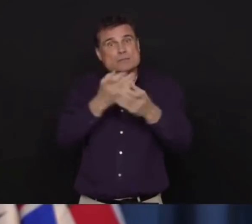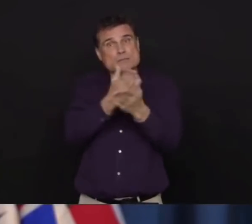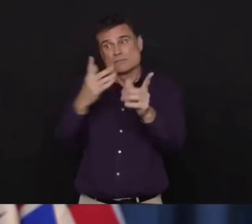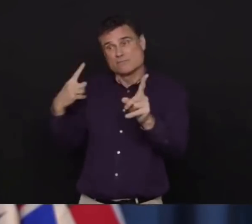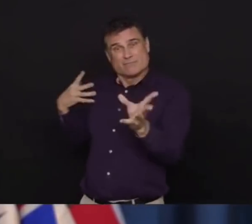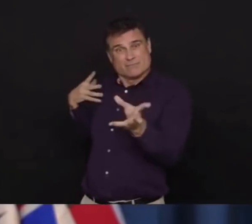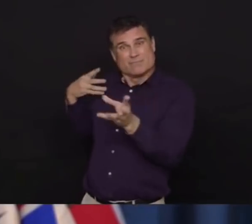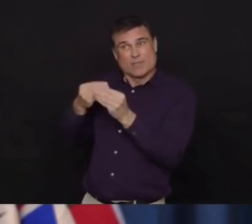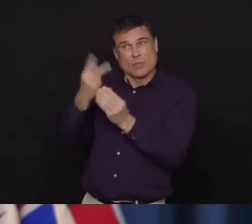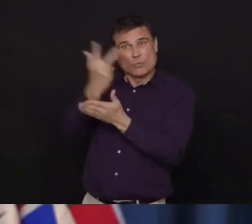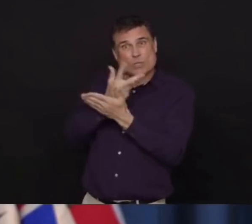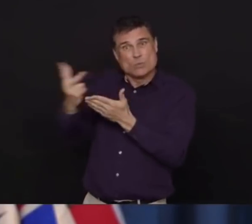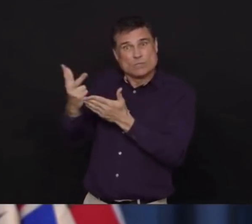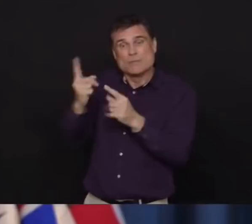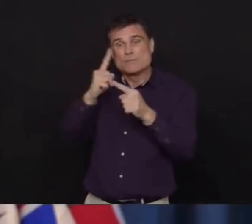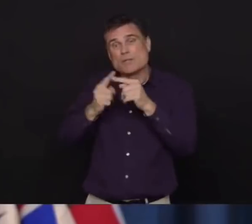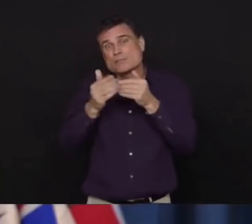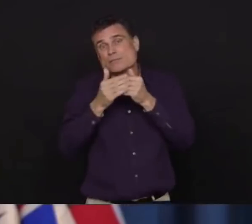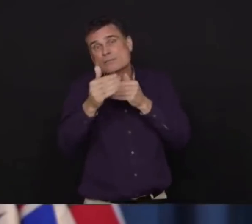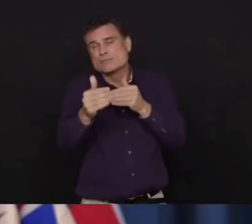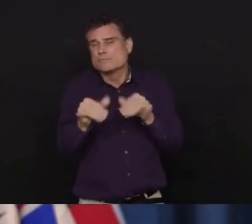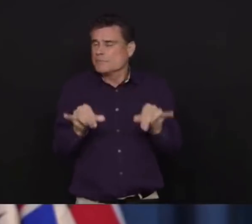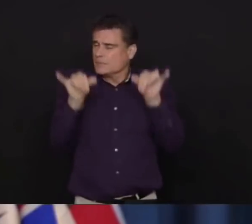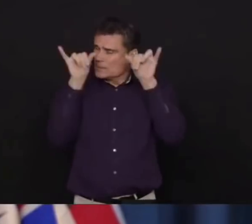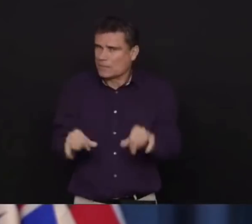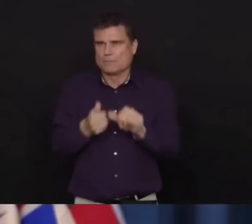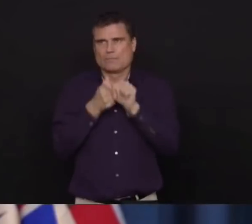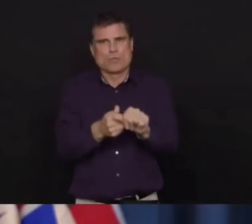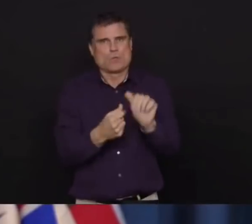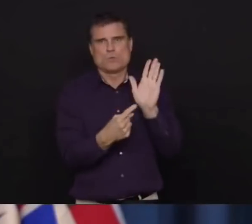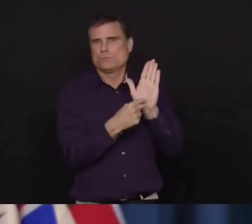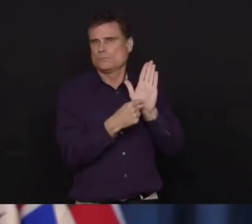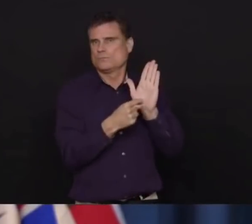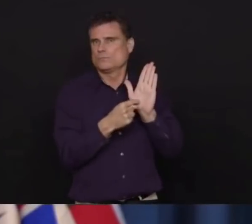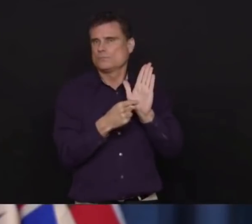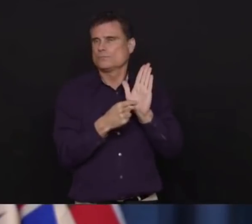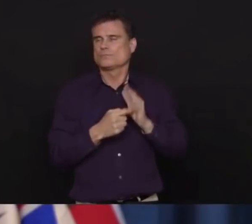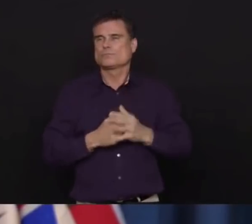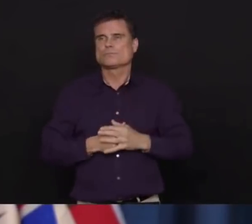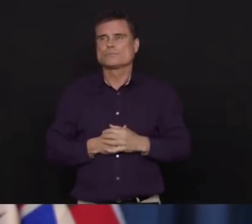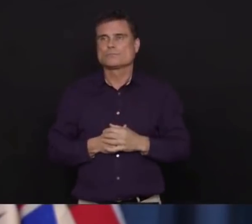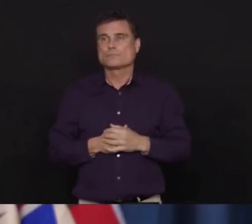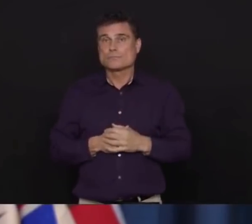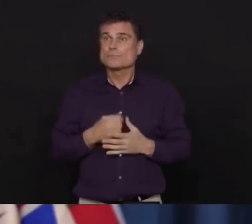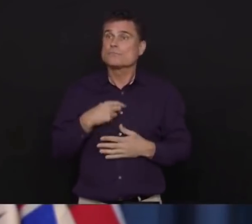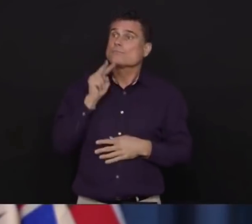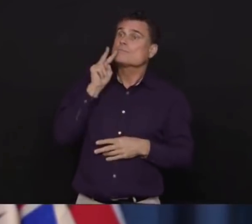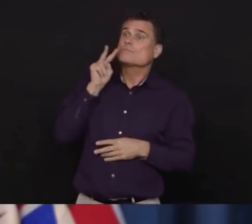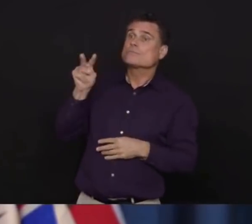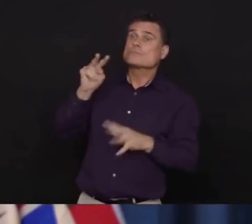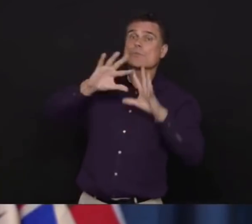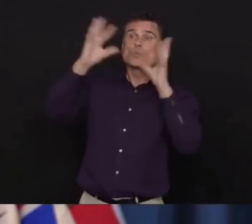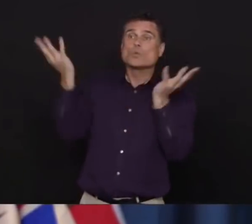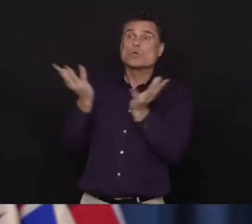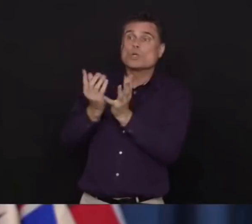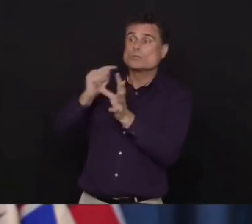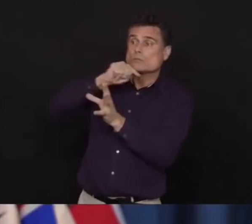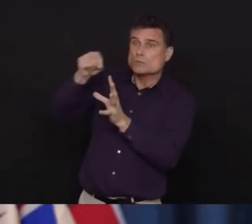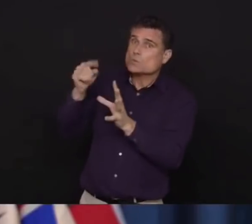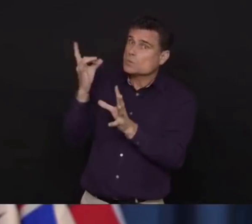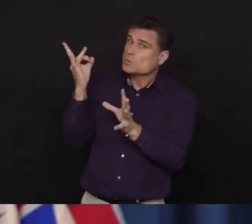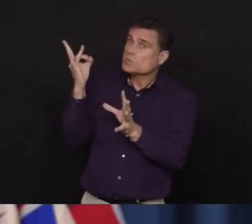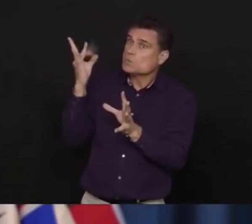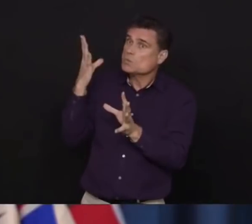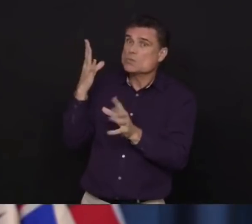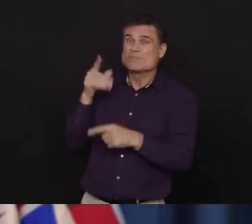We know that there's a dramatic ongoing outbreak in the United States, and across Canada, we're